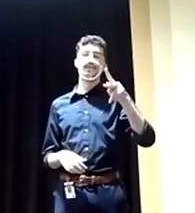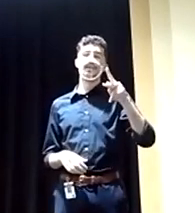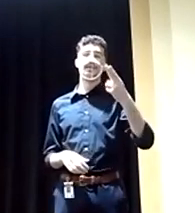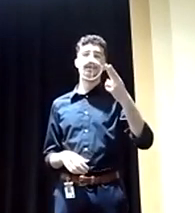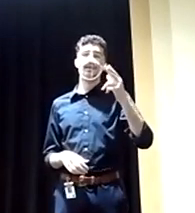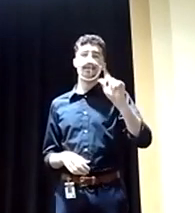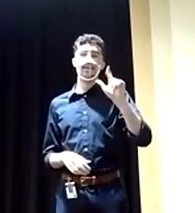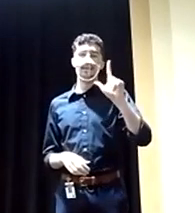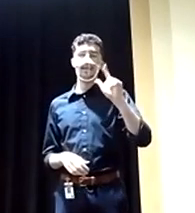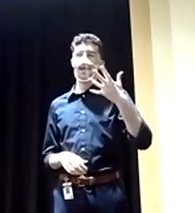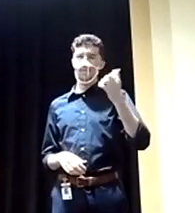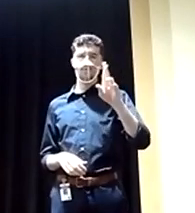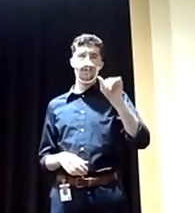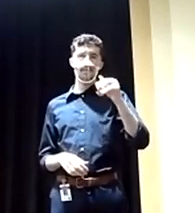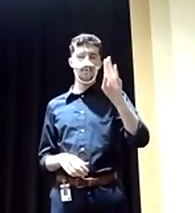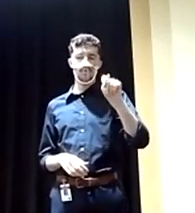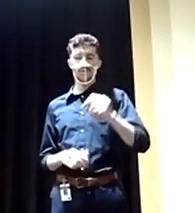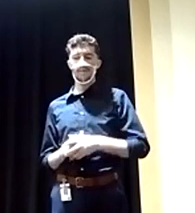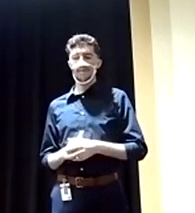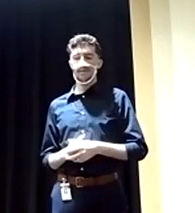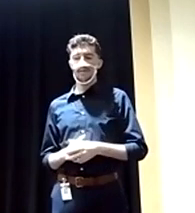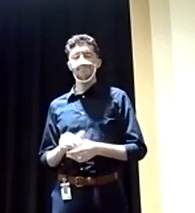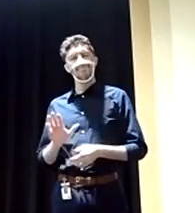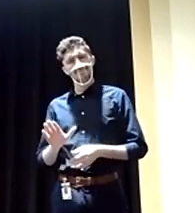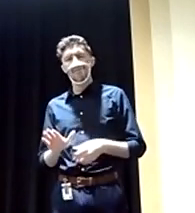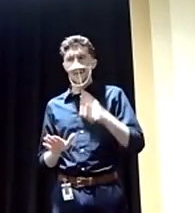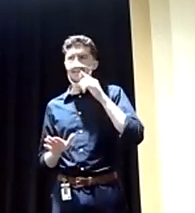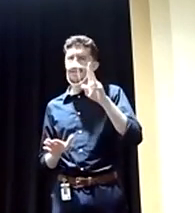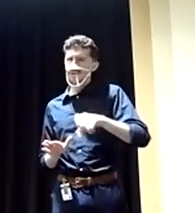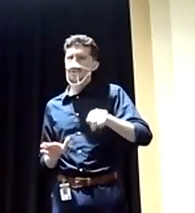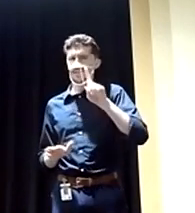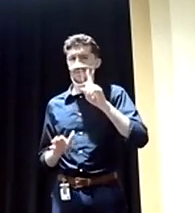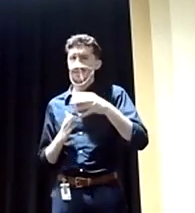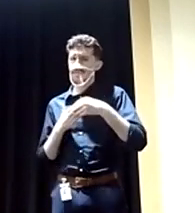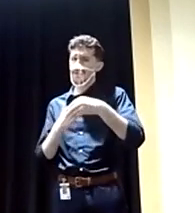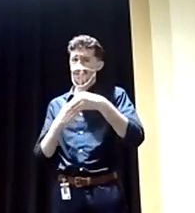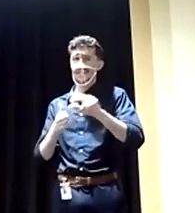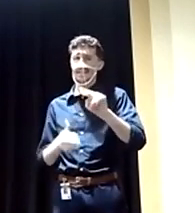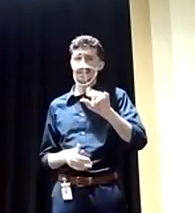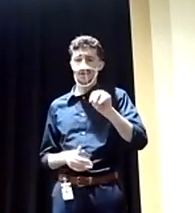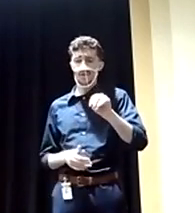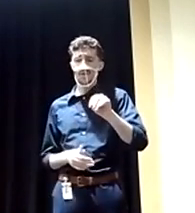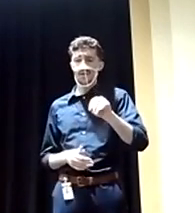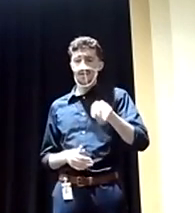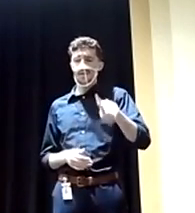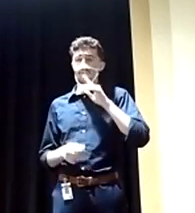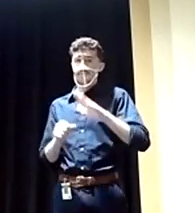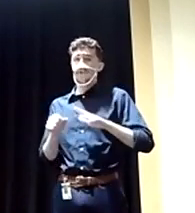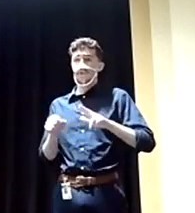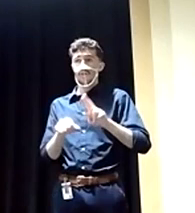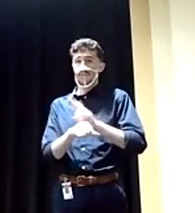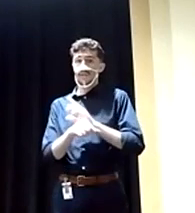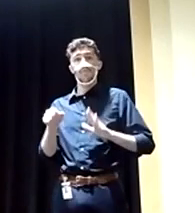Yes. It's the United States, actually, that really has been leading NATO and is really taking the entire burden of NATO in terms of military